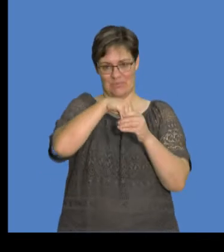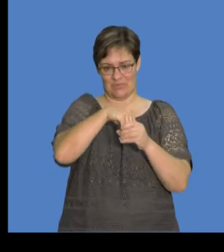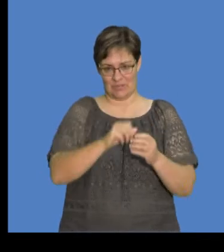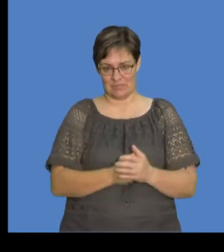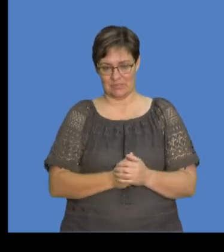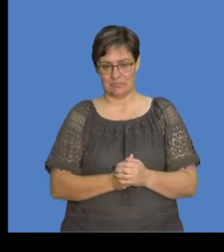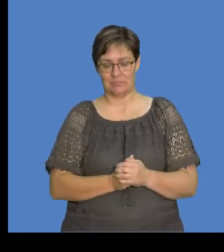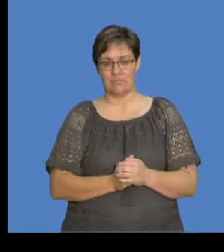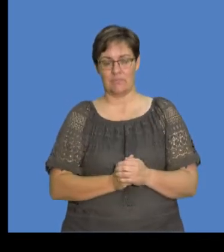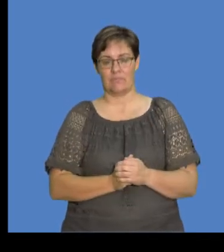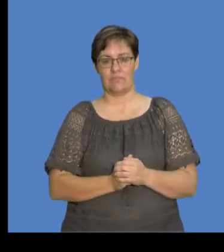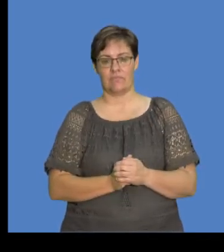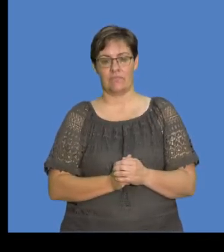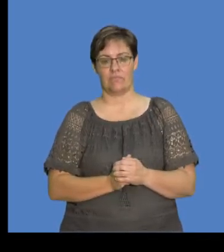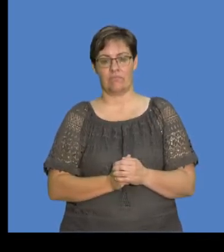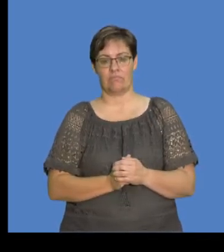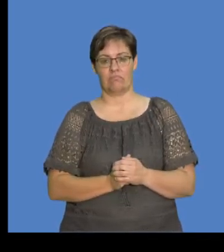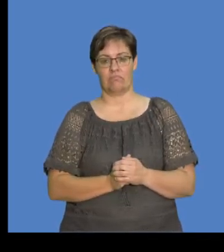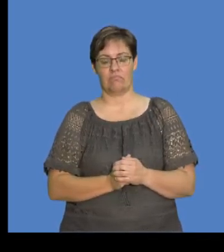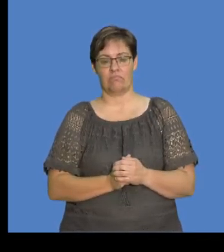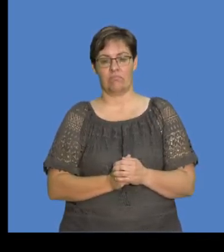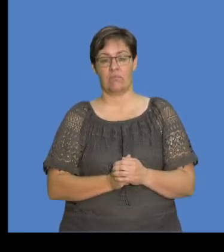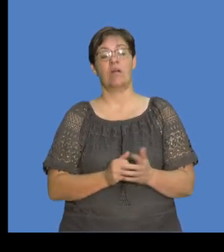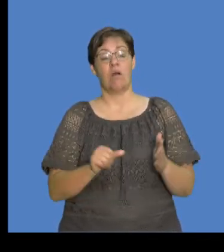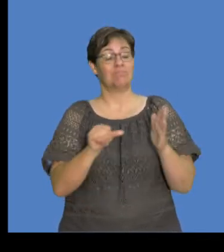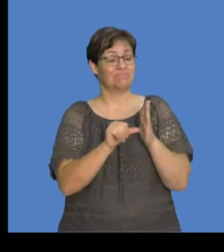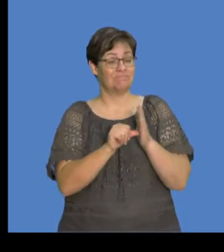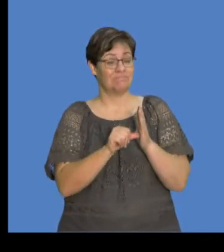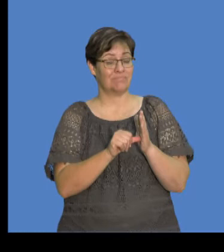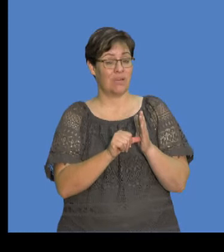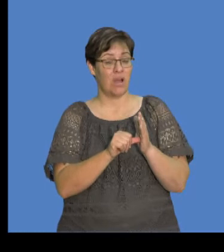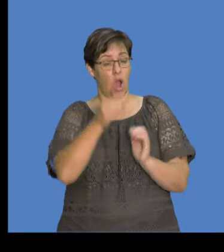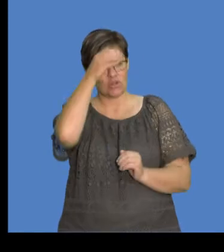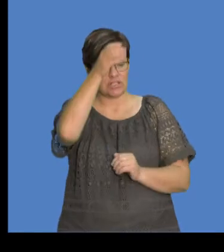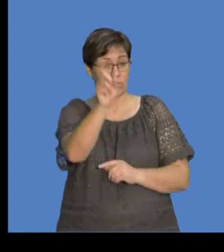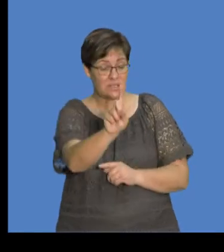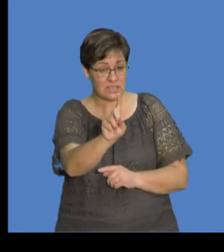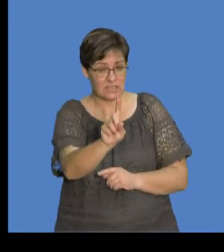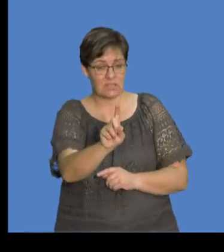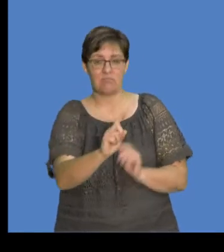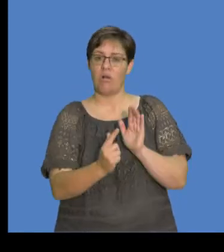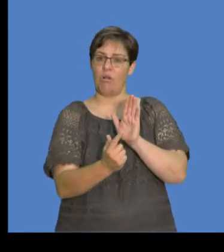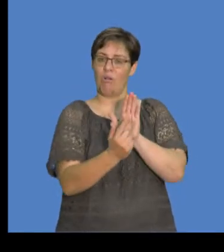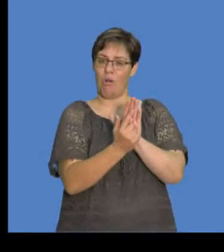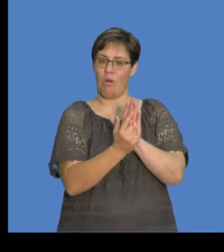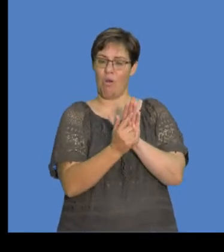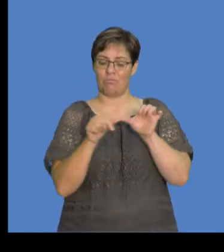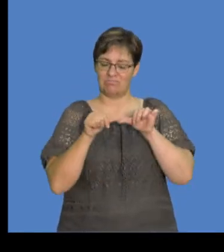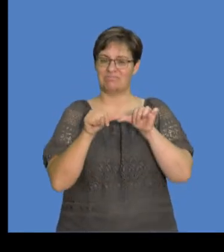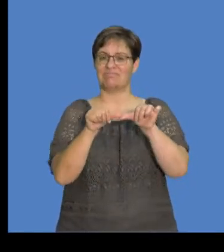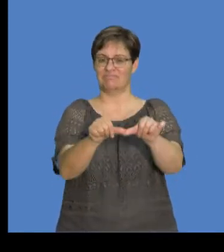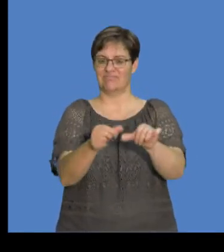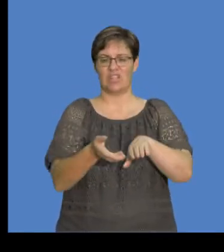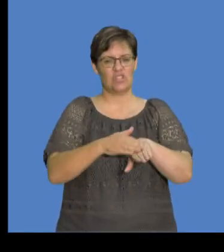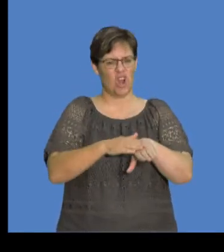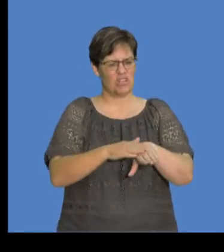So we talk about the total charge. Now, the two key concepts, again, is around the law of conservation of charge. What